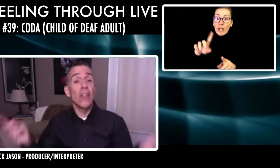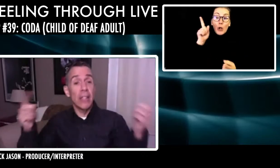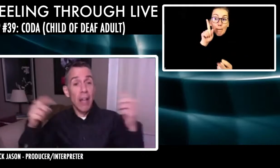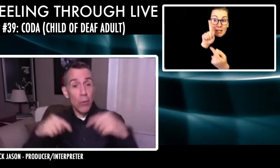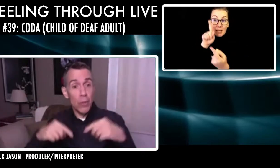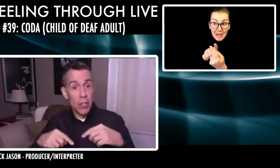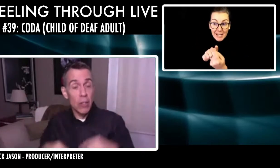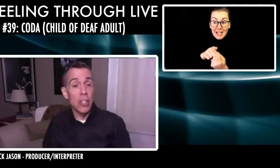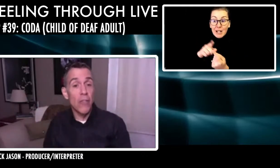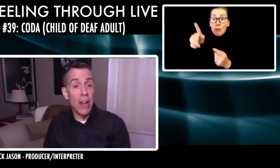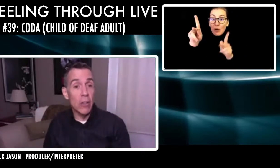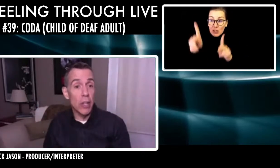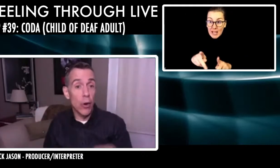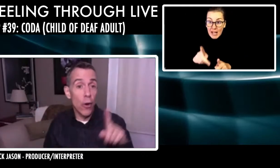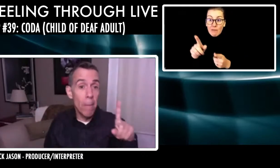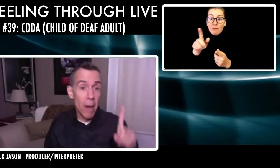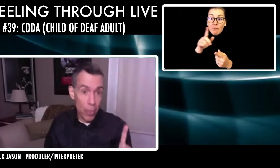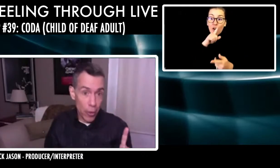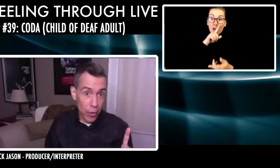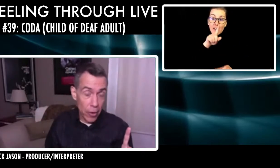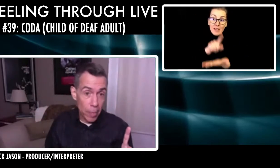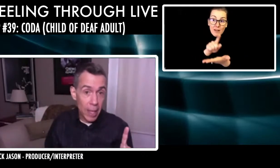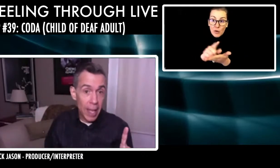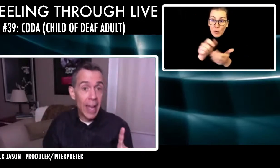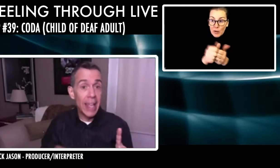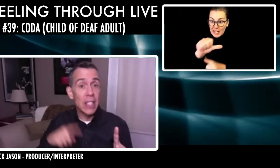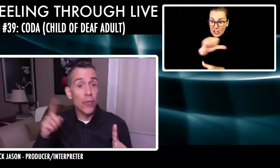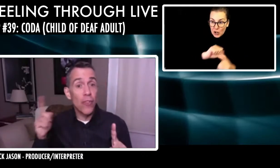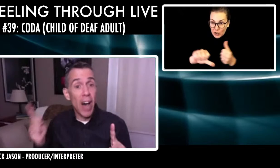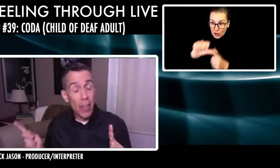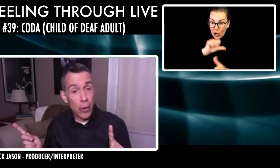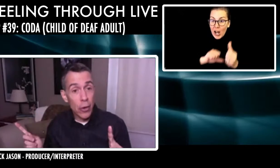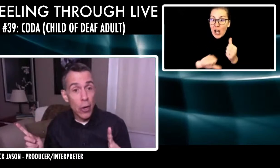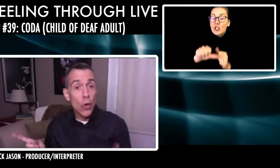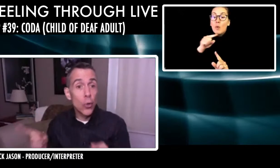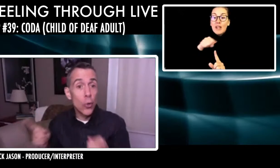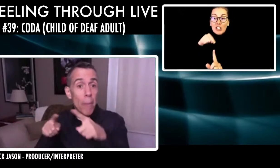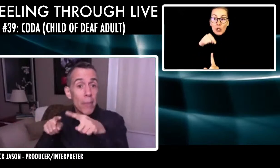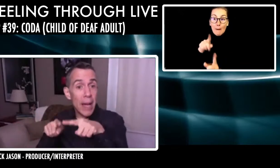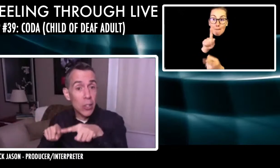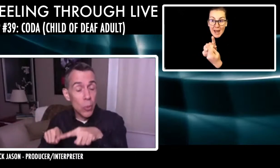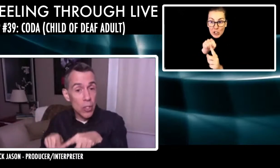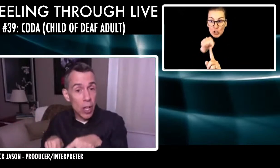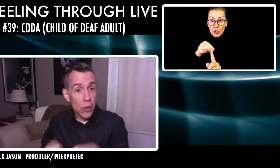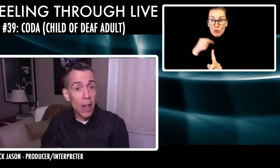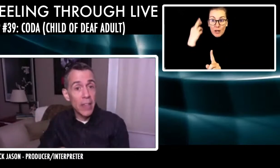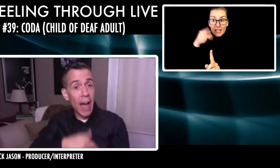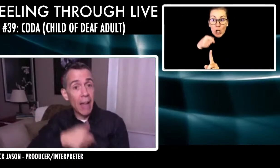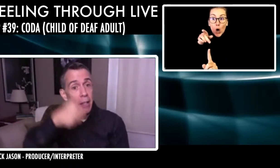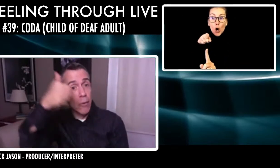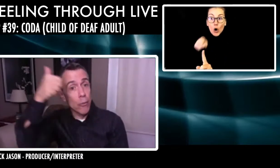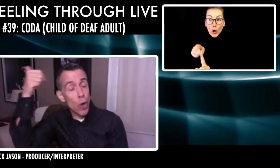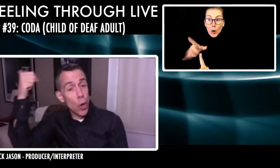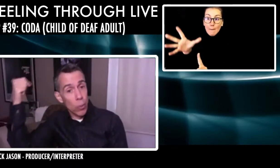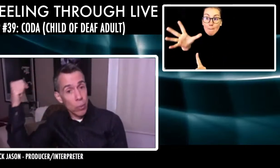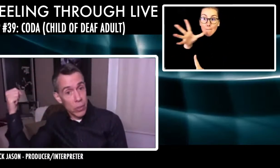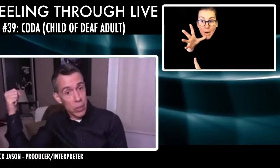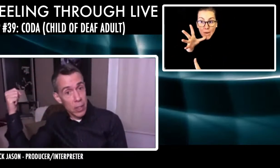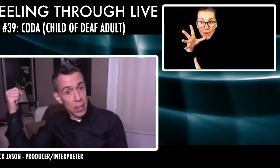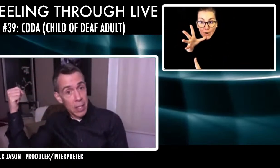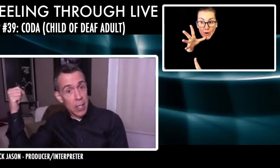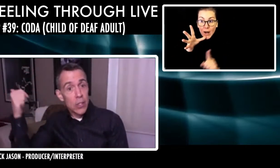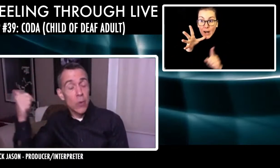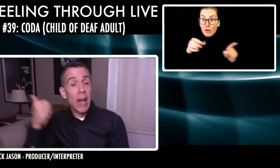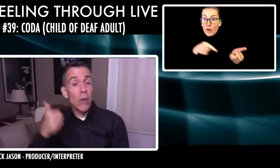when they fall in love with each other, she finds out that her mother and his father grew up next to each other on the island of Rhodes.